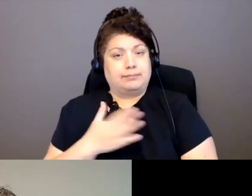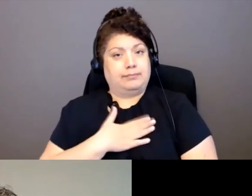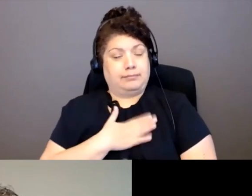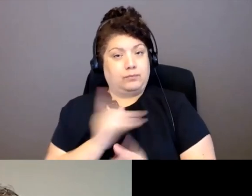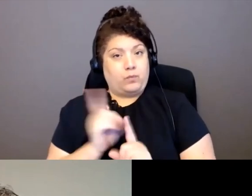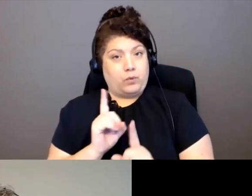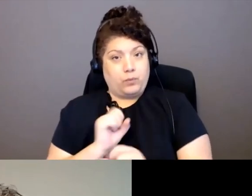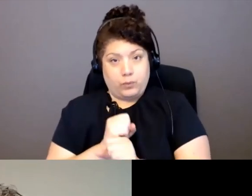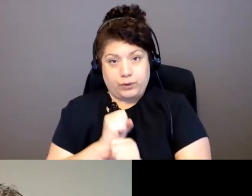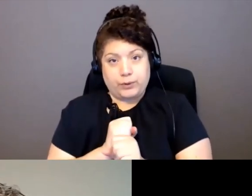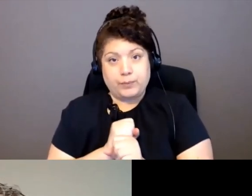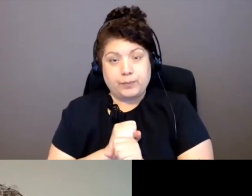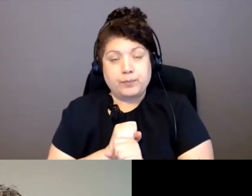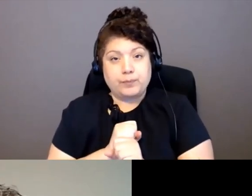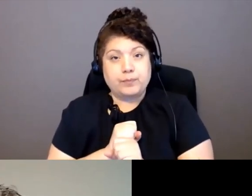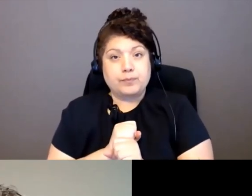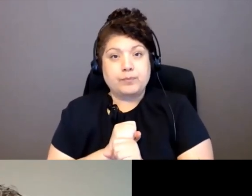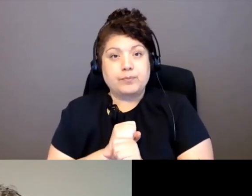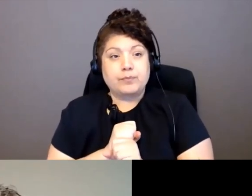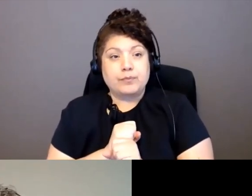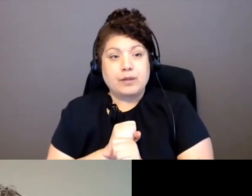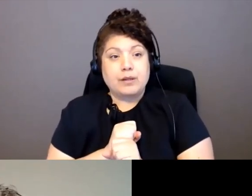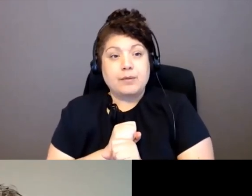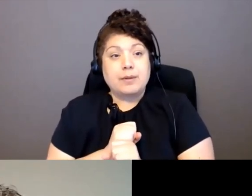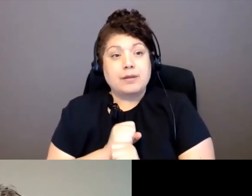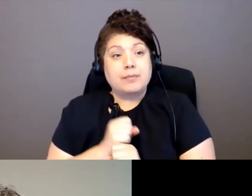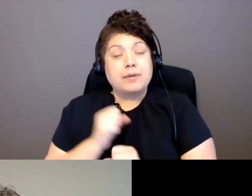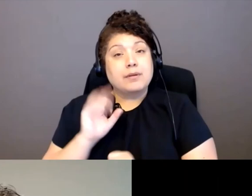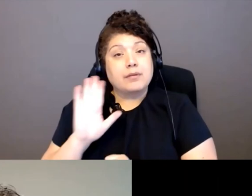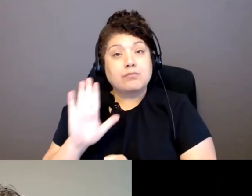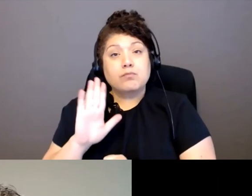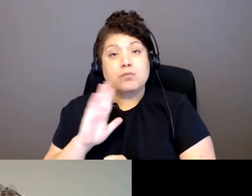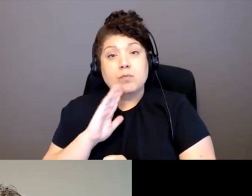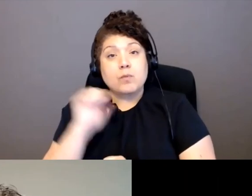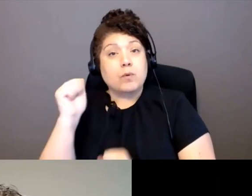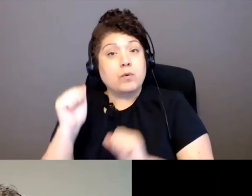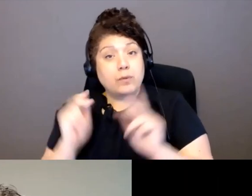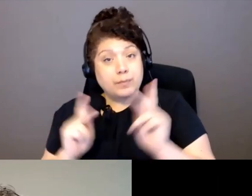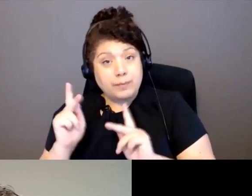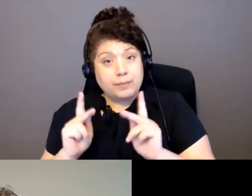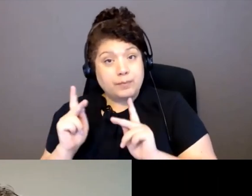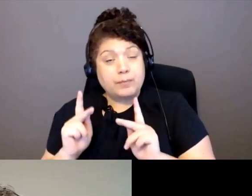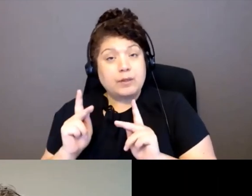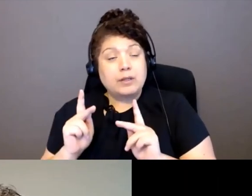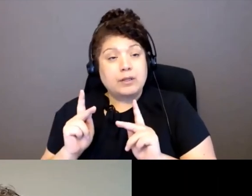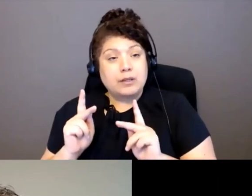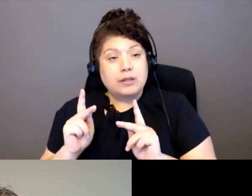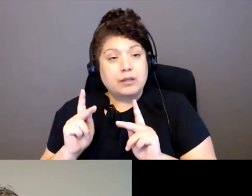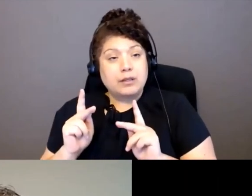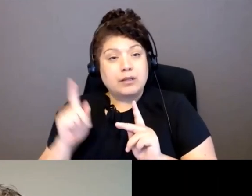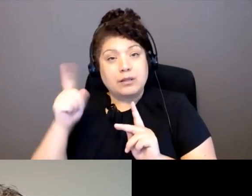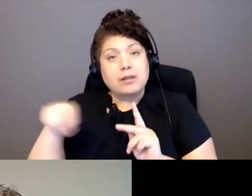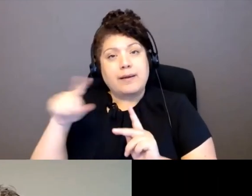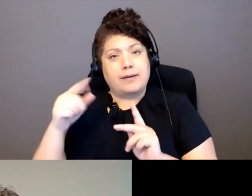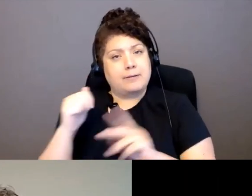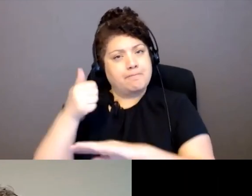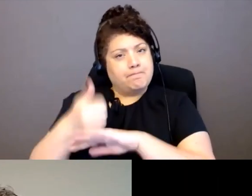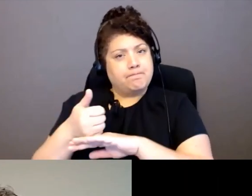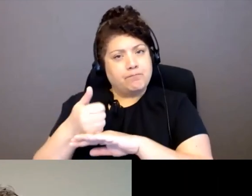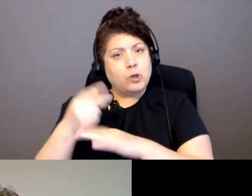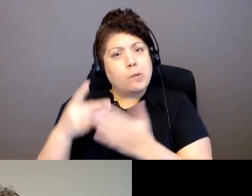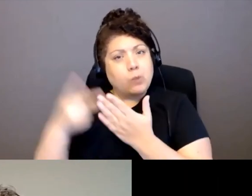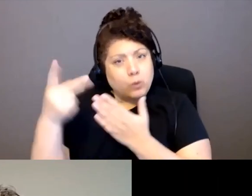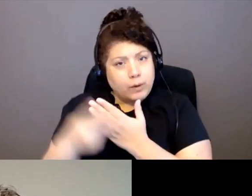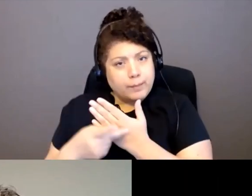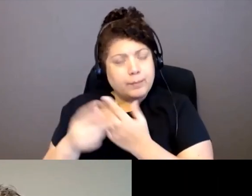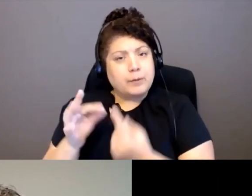And also elders come together to have, they have programs for them, even in